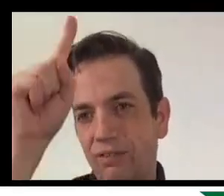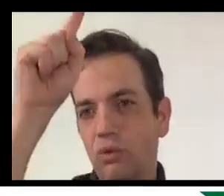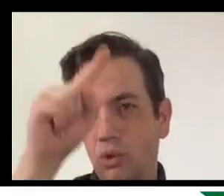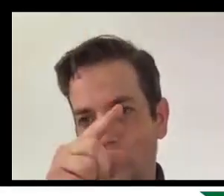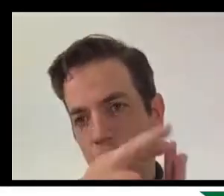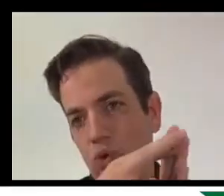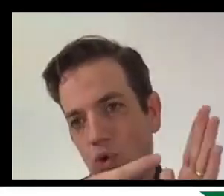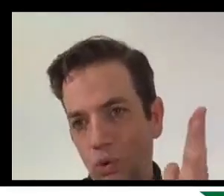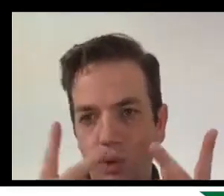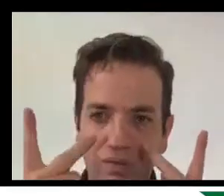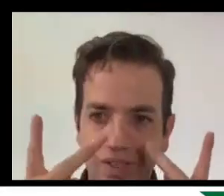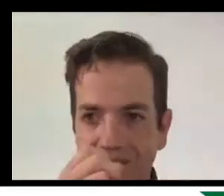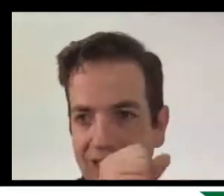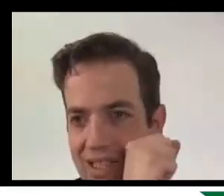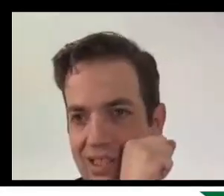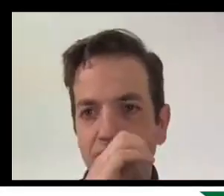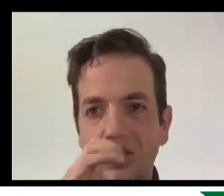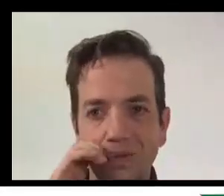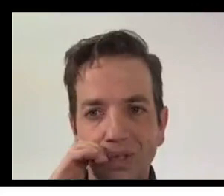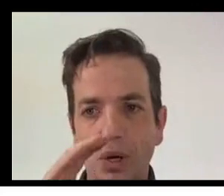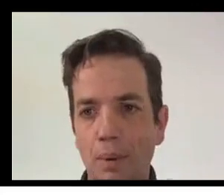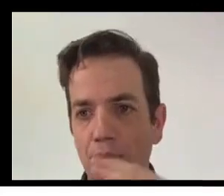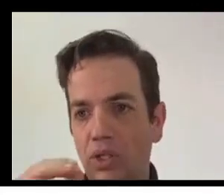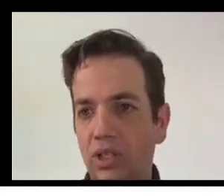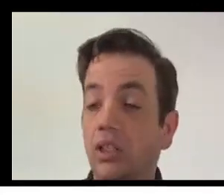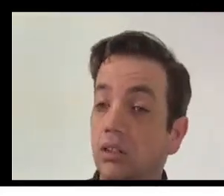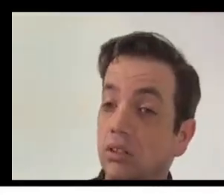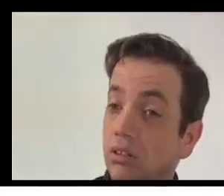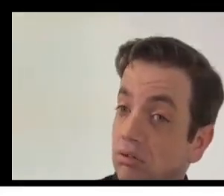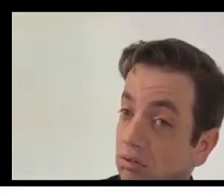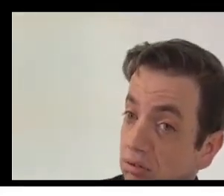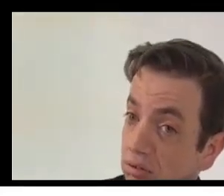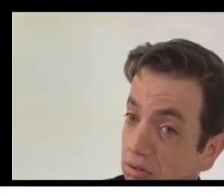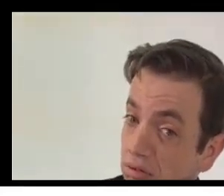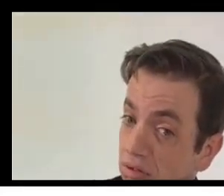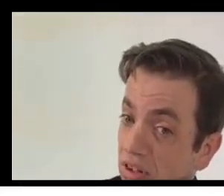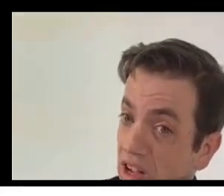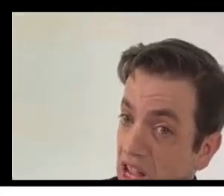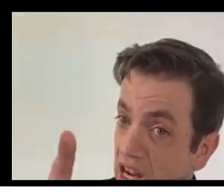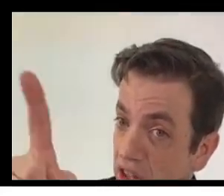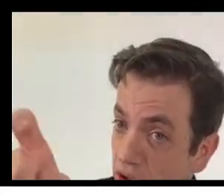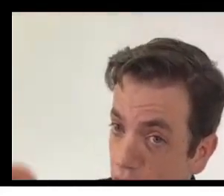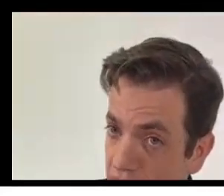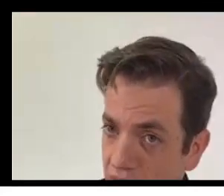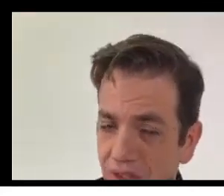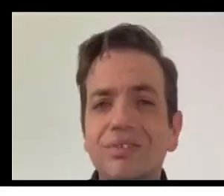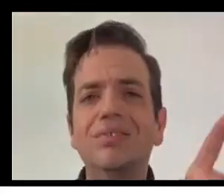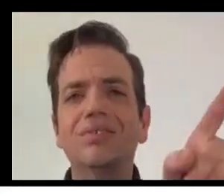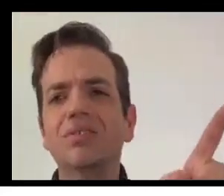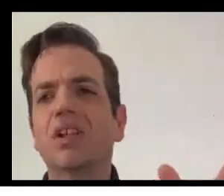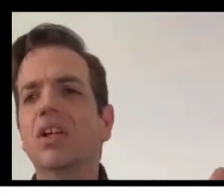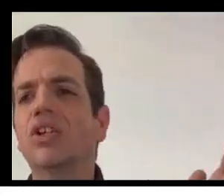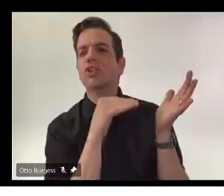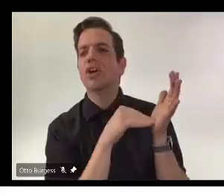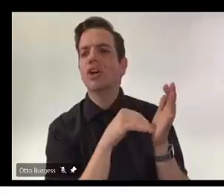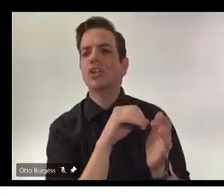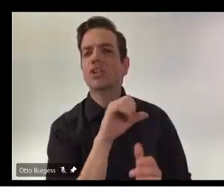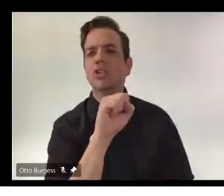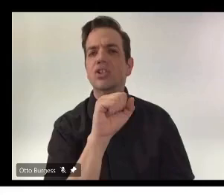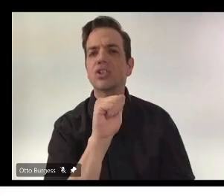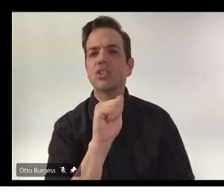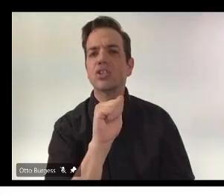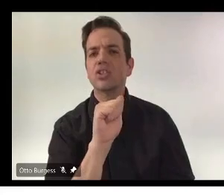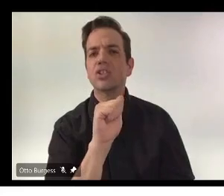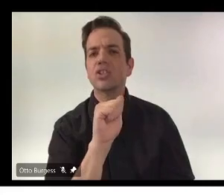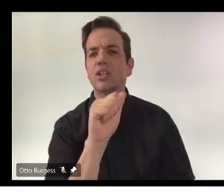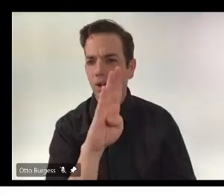Do have a follow-up question, Connor? Sure. Perhaps for Dr. Shahab, just with this being the potentially the last long weekend under the